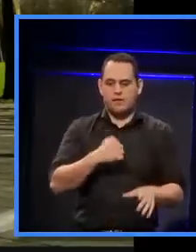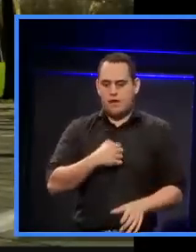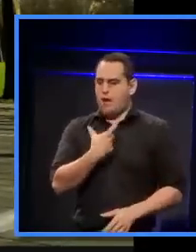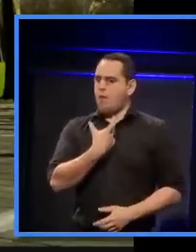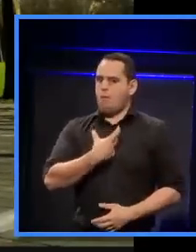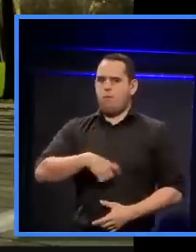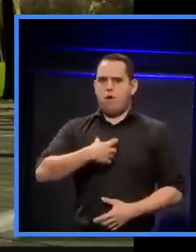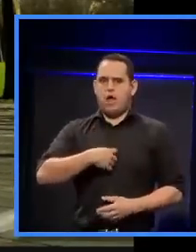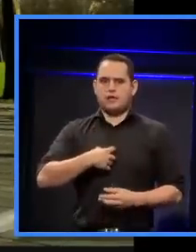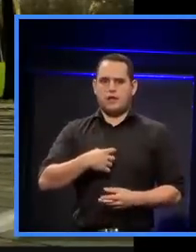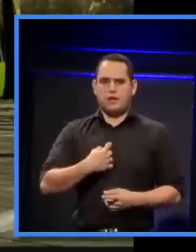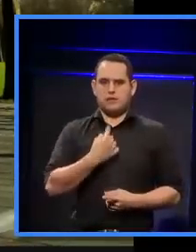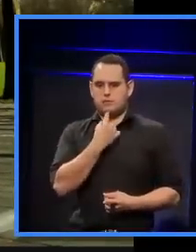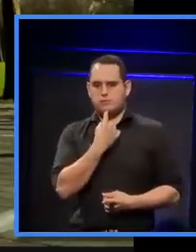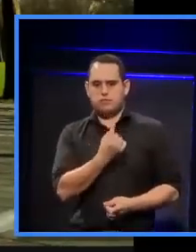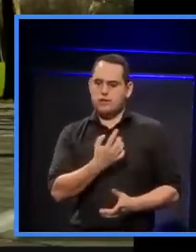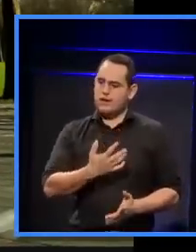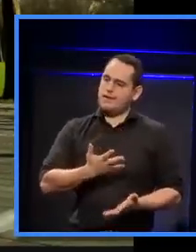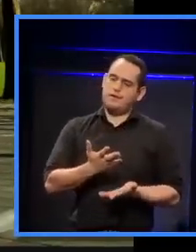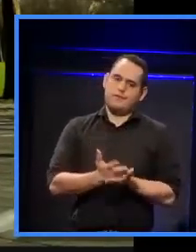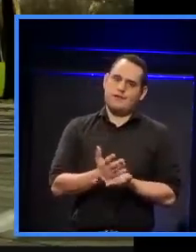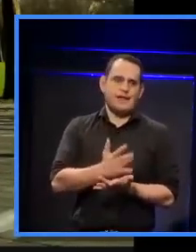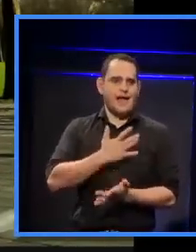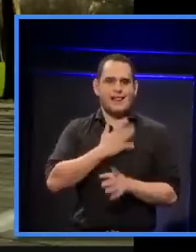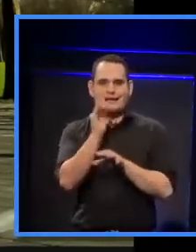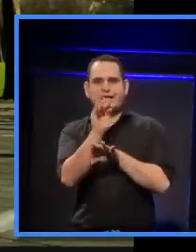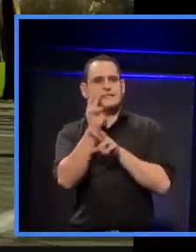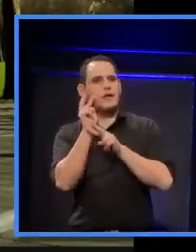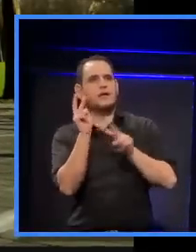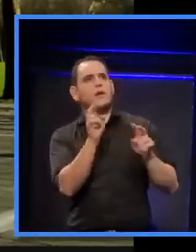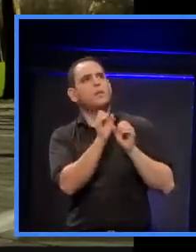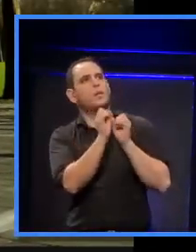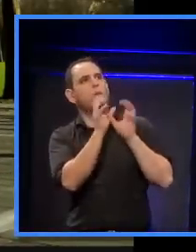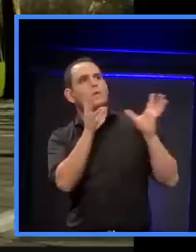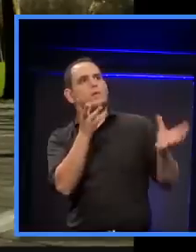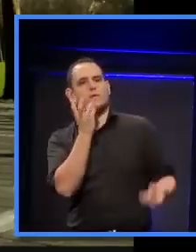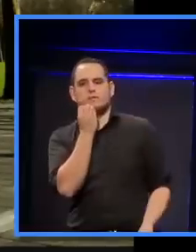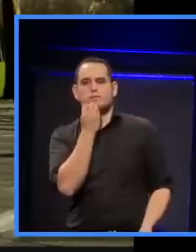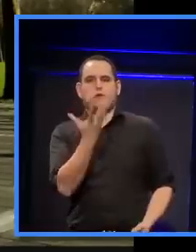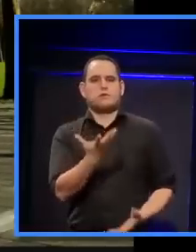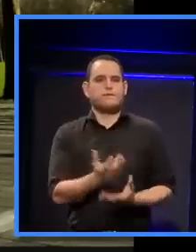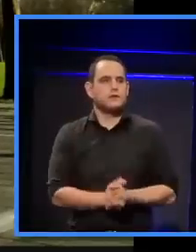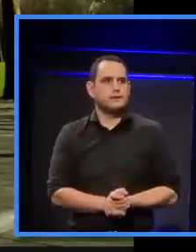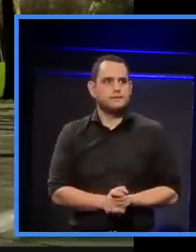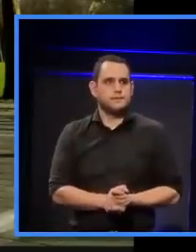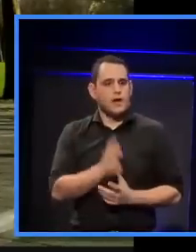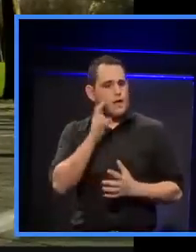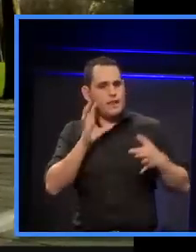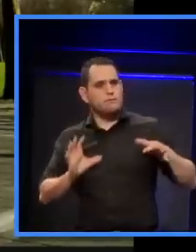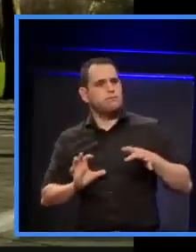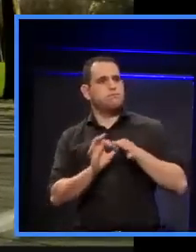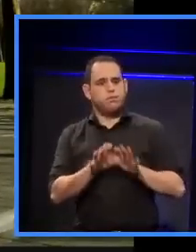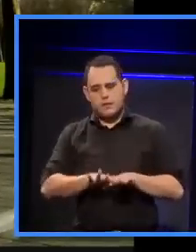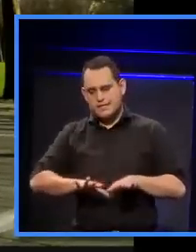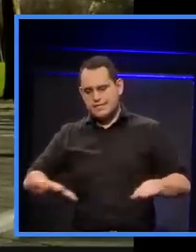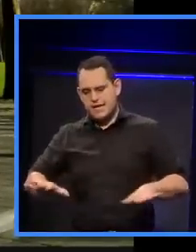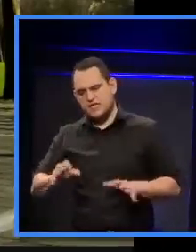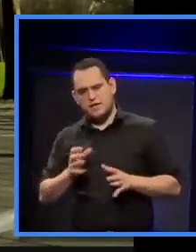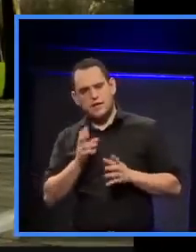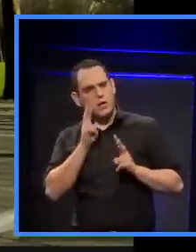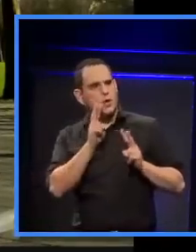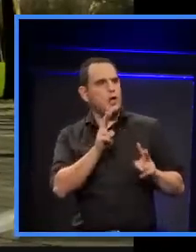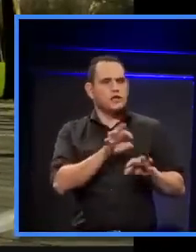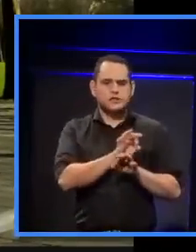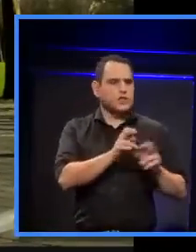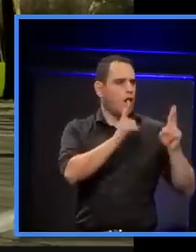personal opinion, is I actually really like the external. I think it fits in with the park, and the follies, and the unusual nature